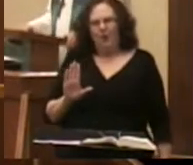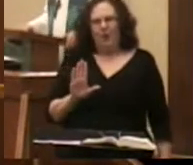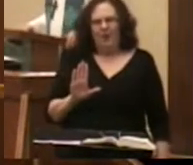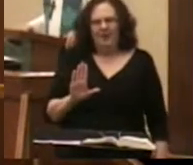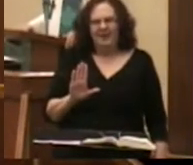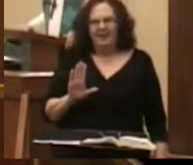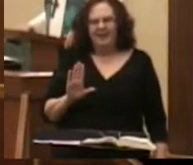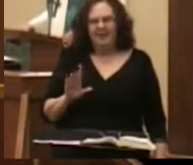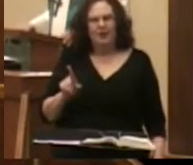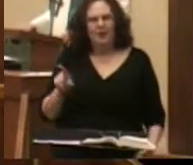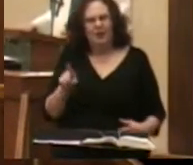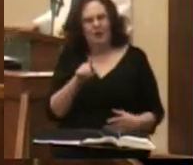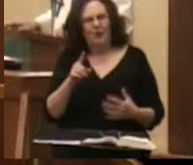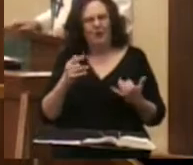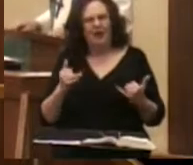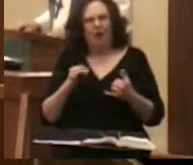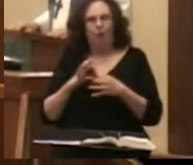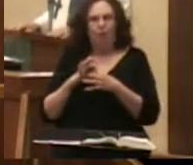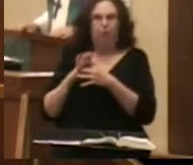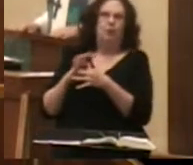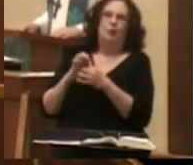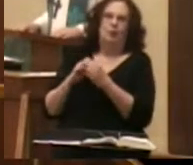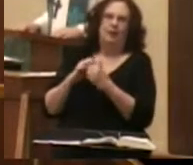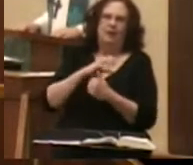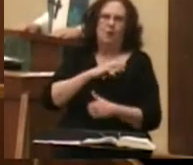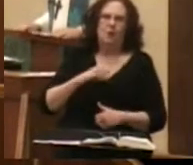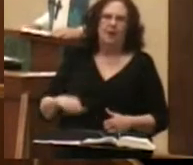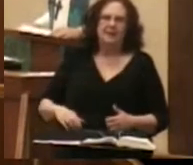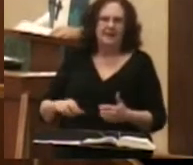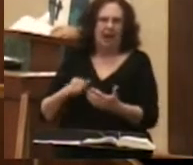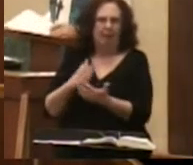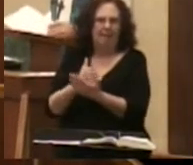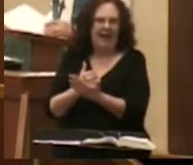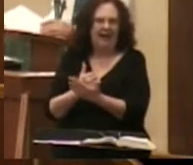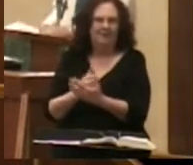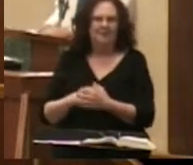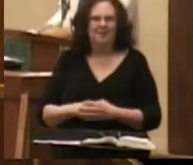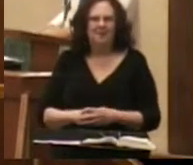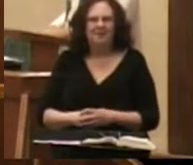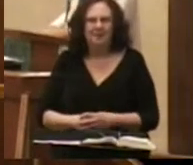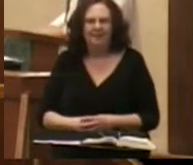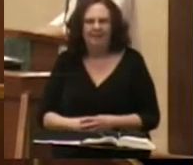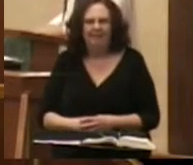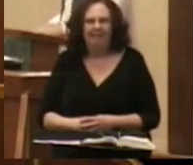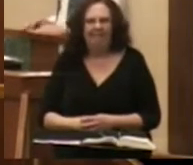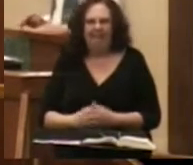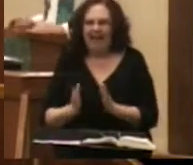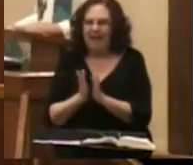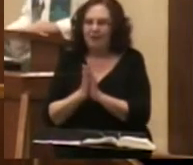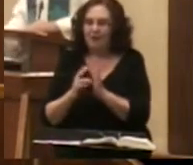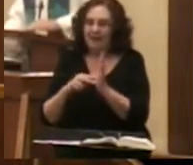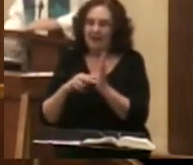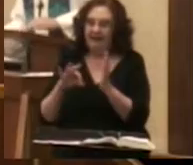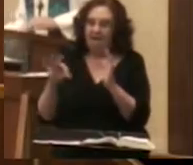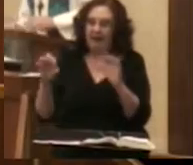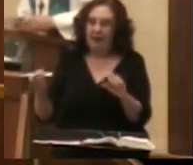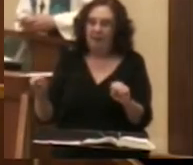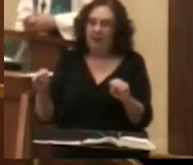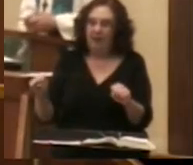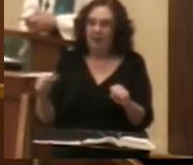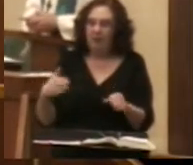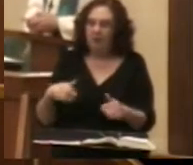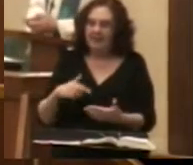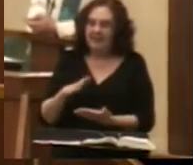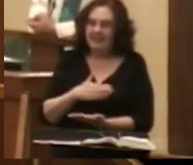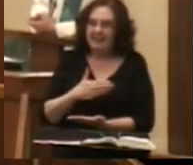and you now belong to Christ amen I invite you to stand as you are able as we